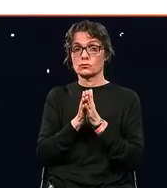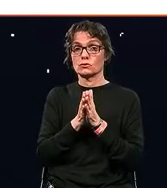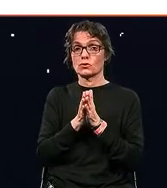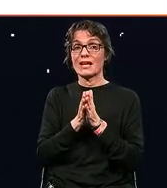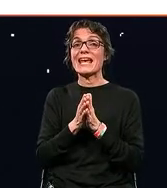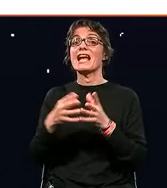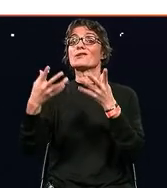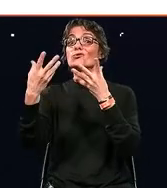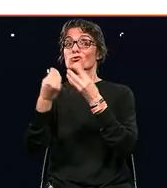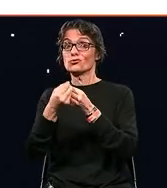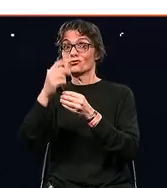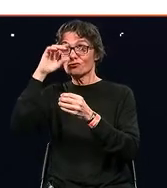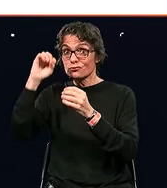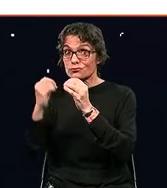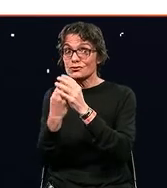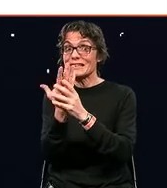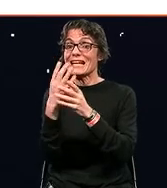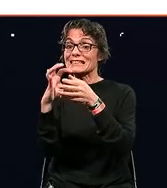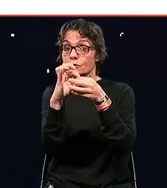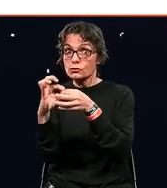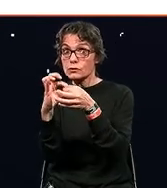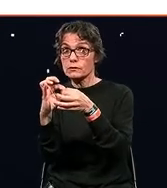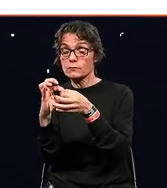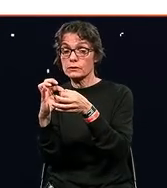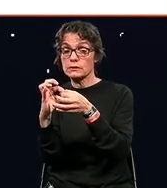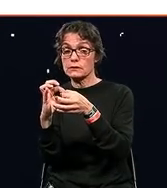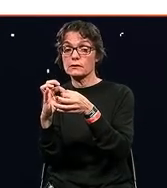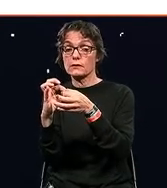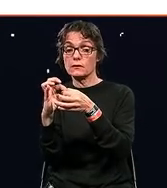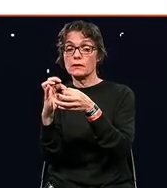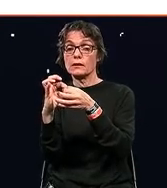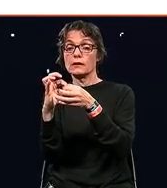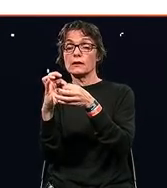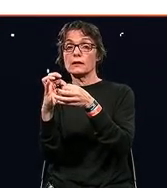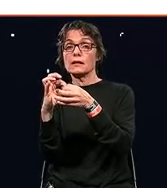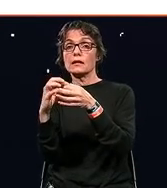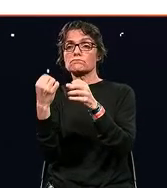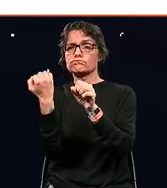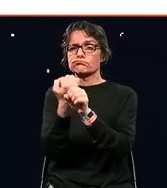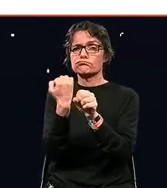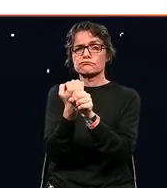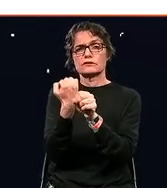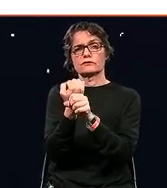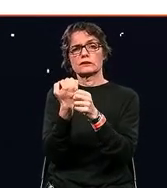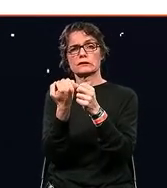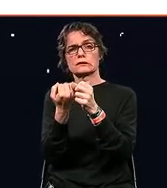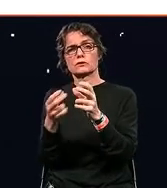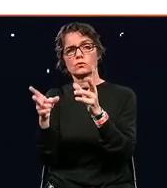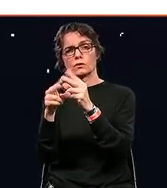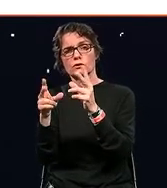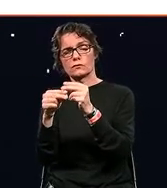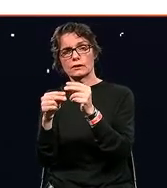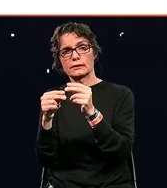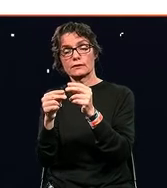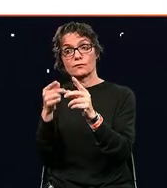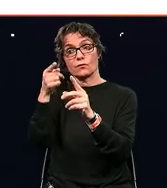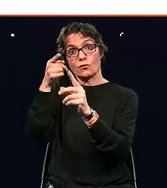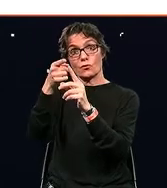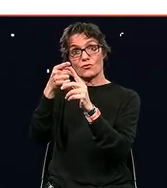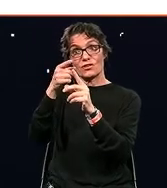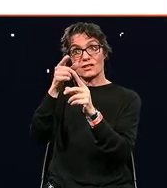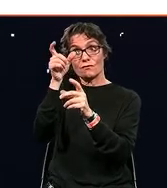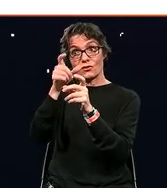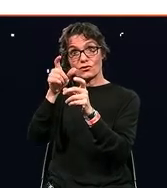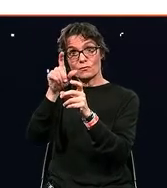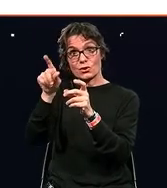-create those new products and services and innovations that is going to improve people's lives. So